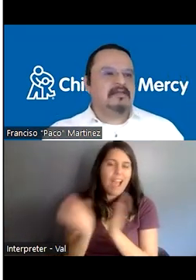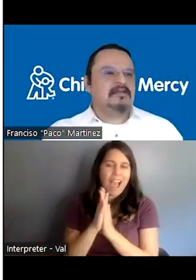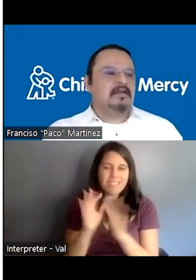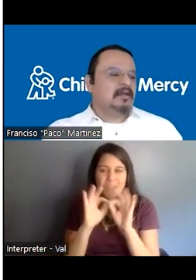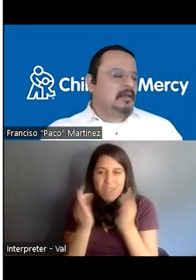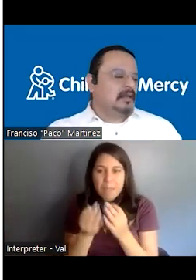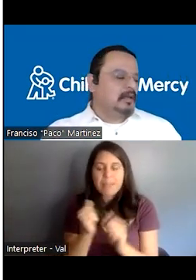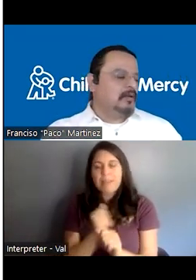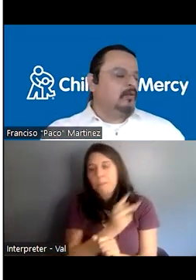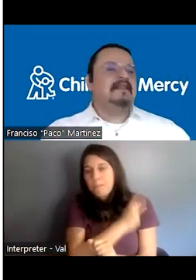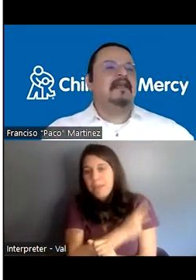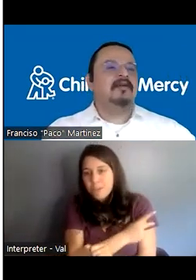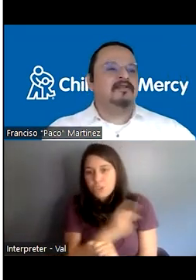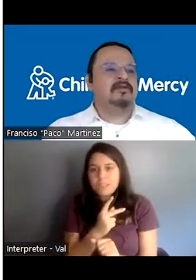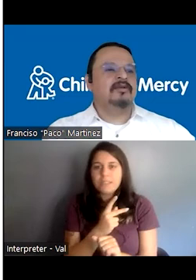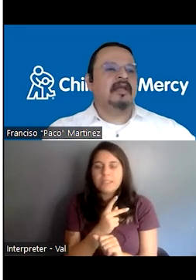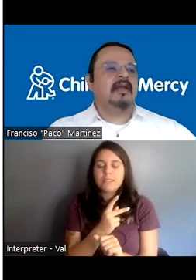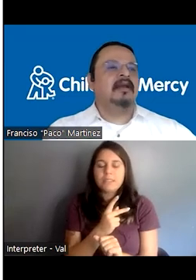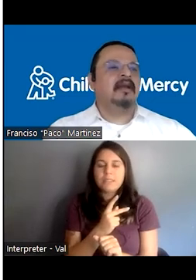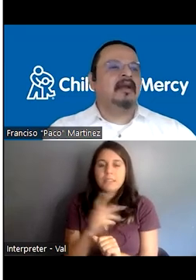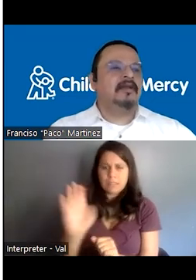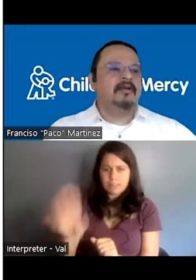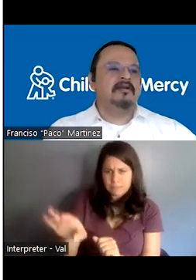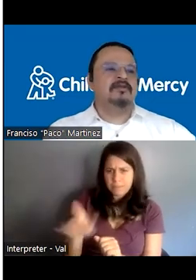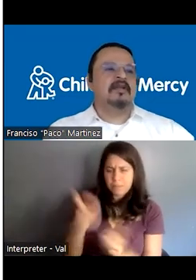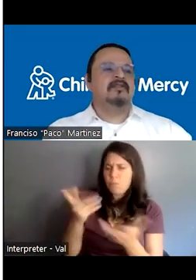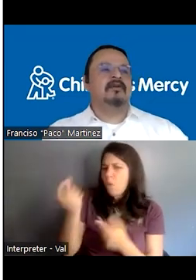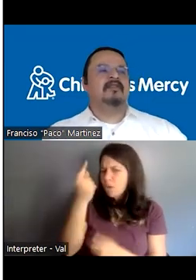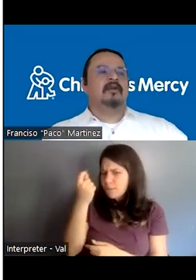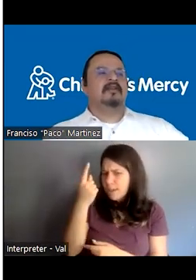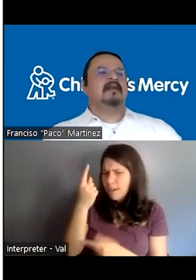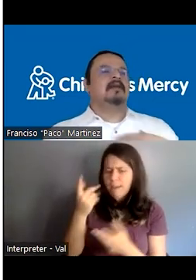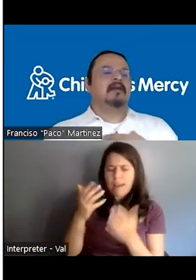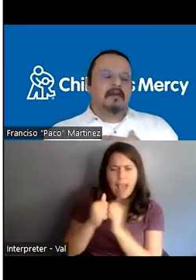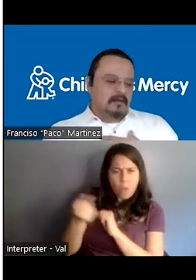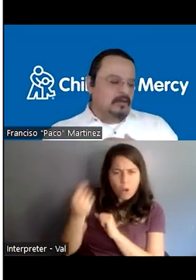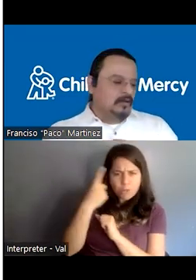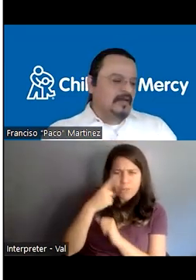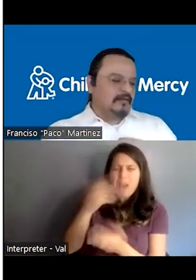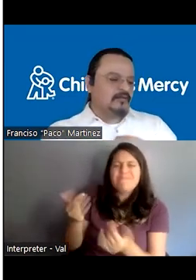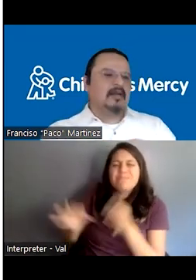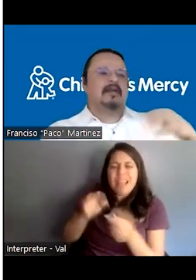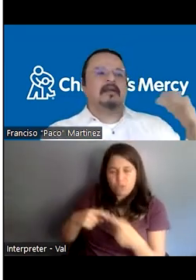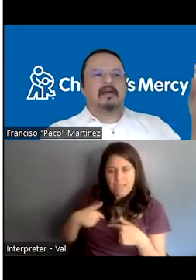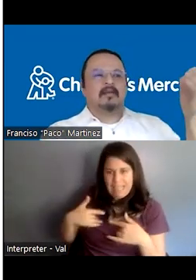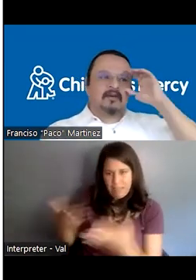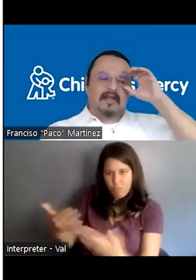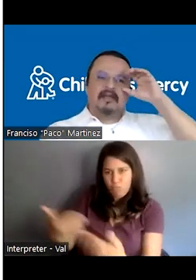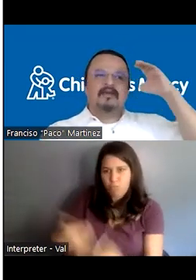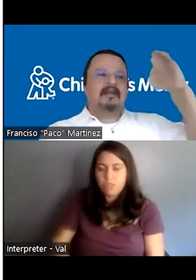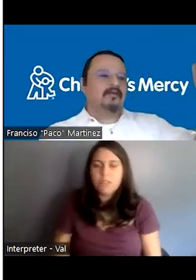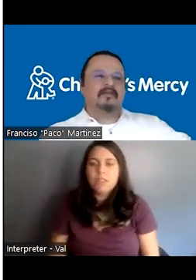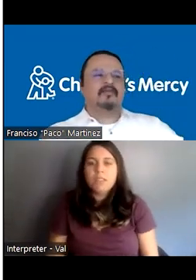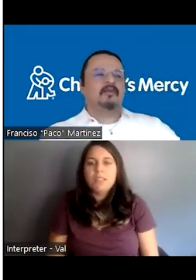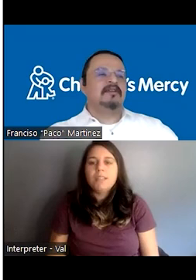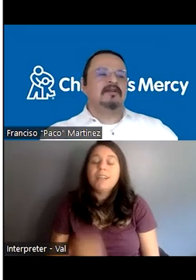patients, uh, what they understood and how they understood it. So it's always like, you always have to say like, I'm sorry,